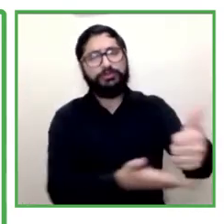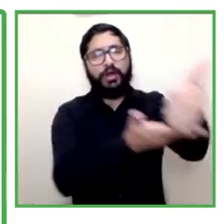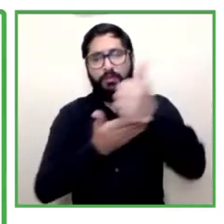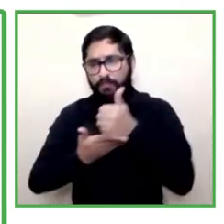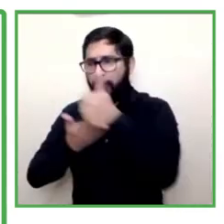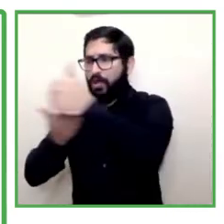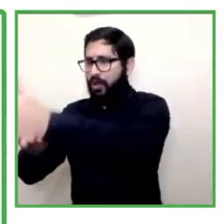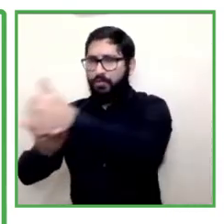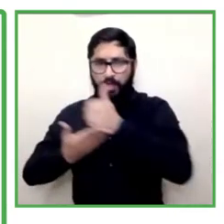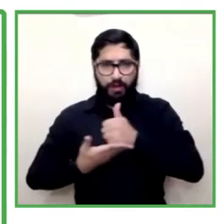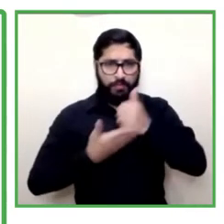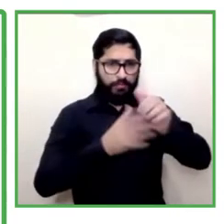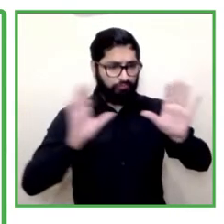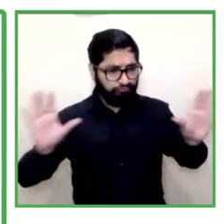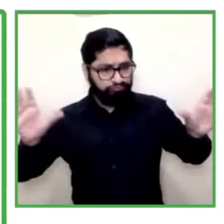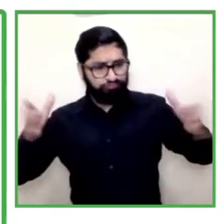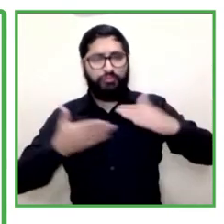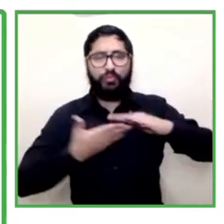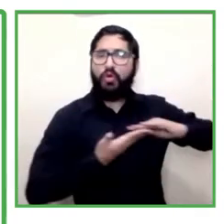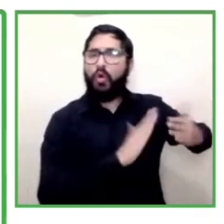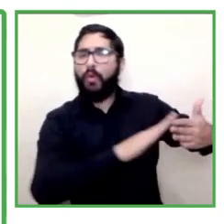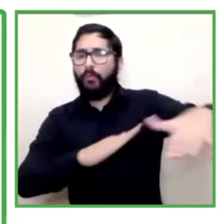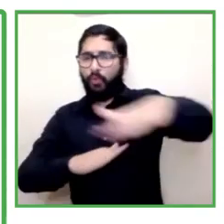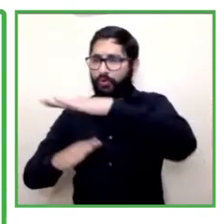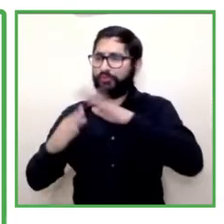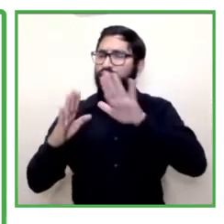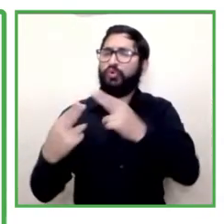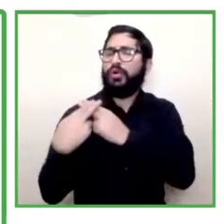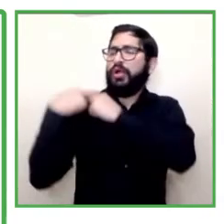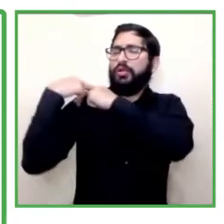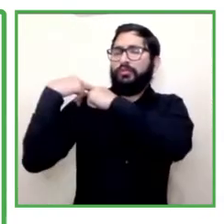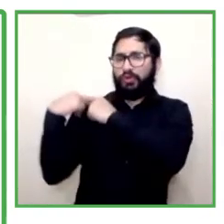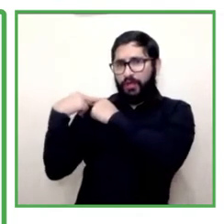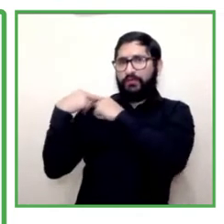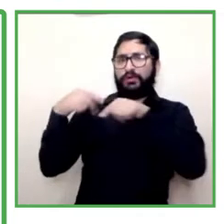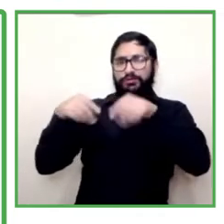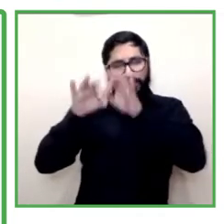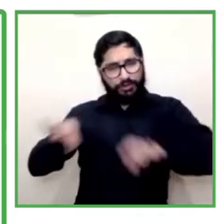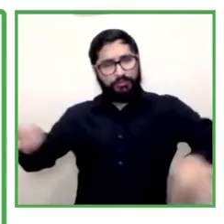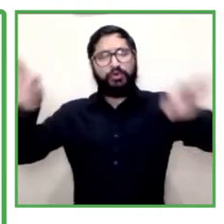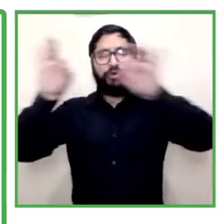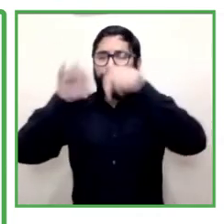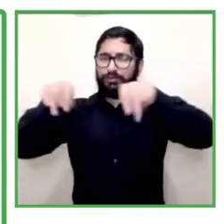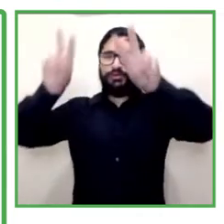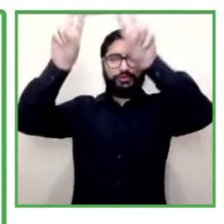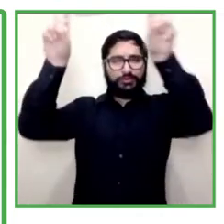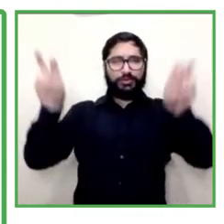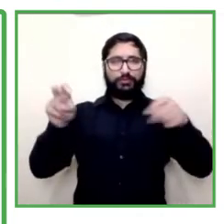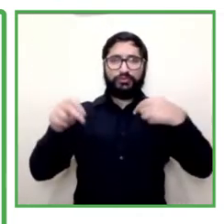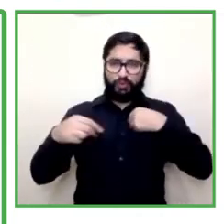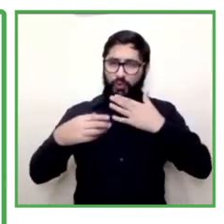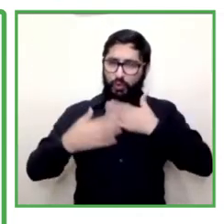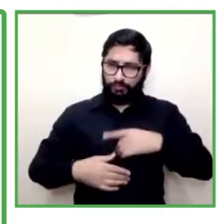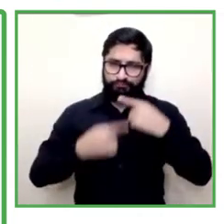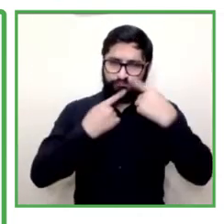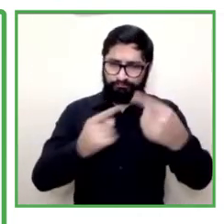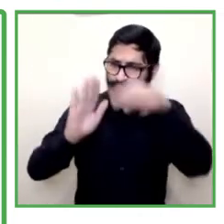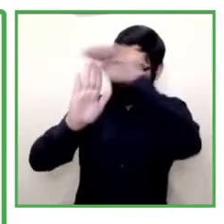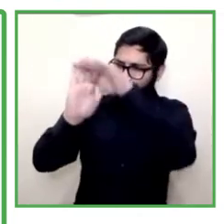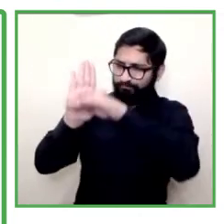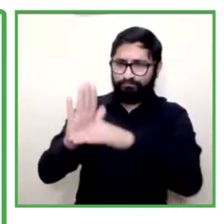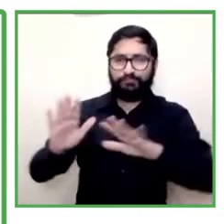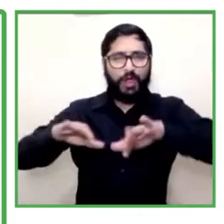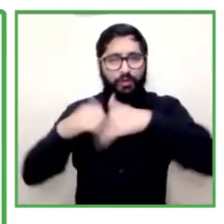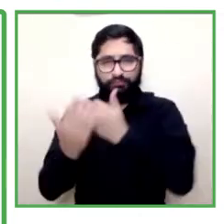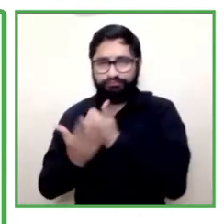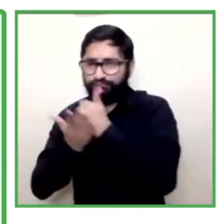equity democracy and responsibility so in that way when you talk about cooperatives the base